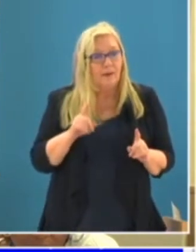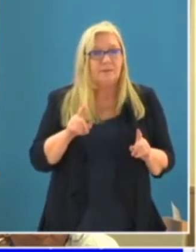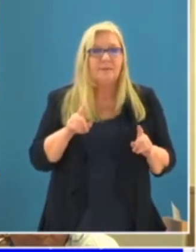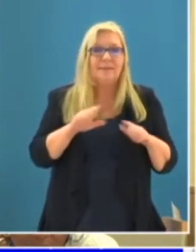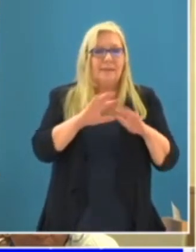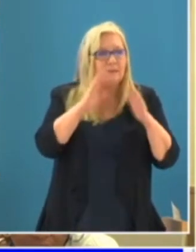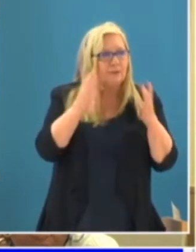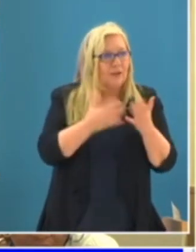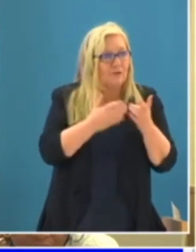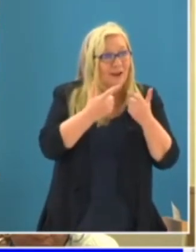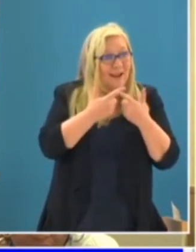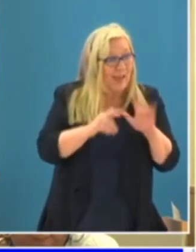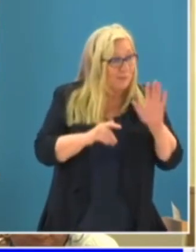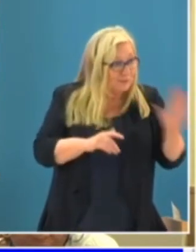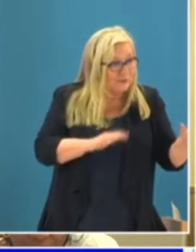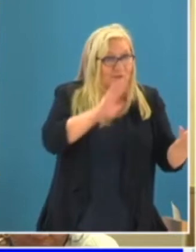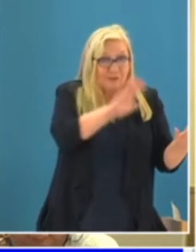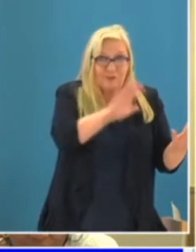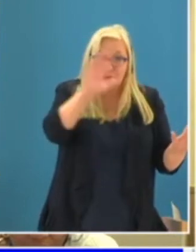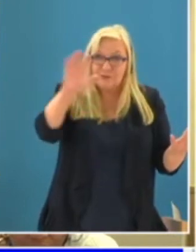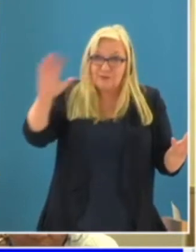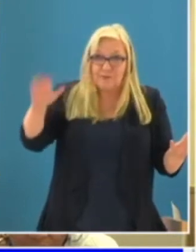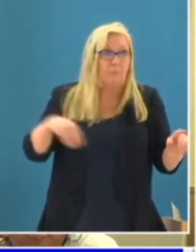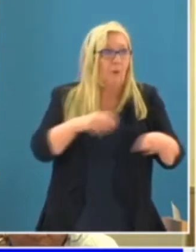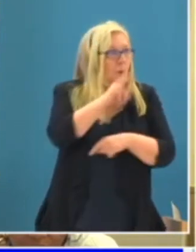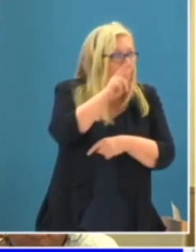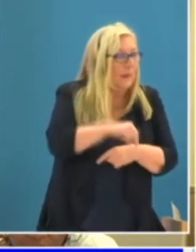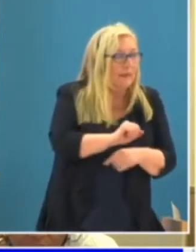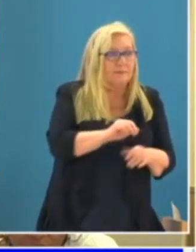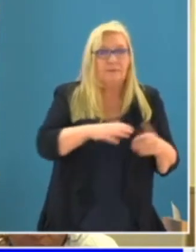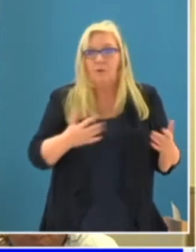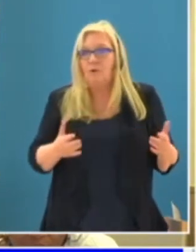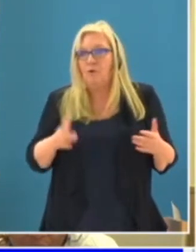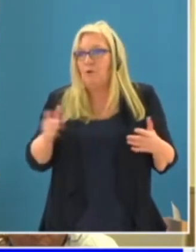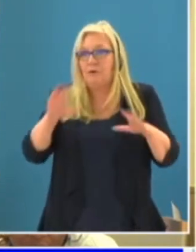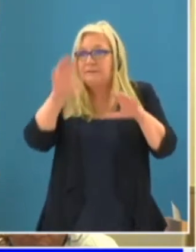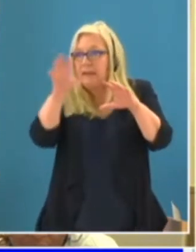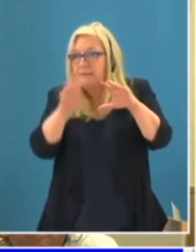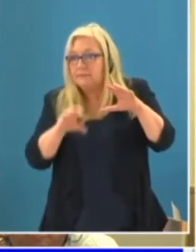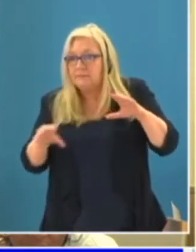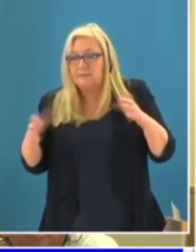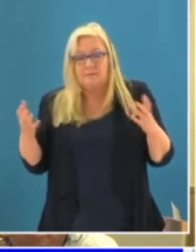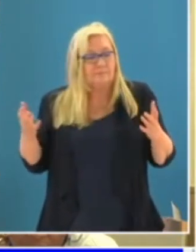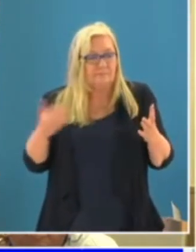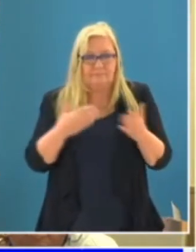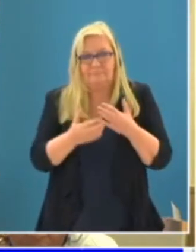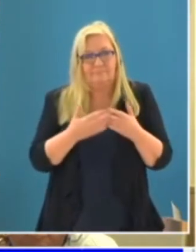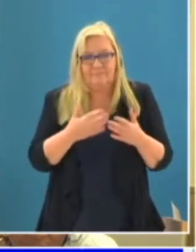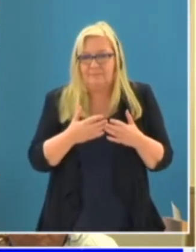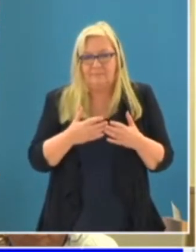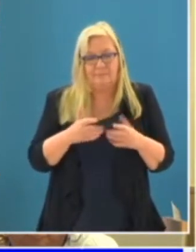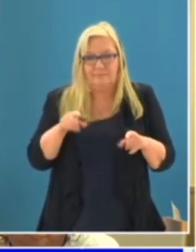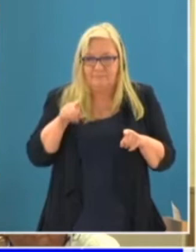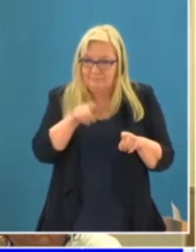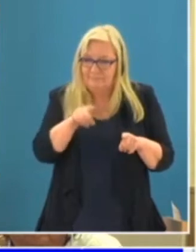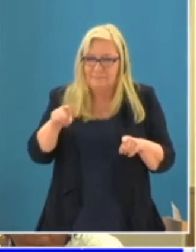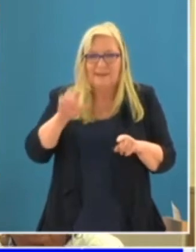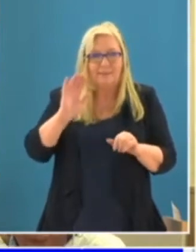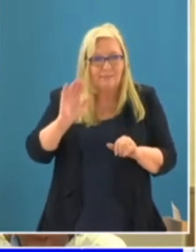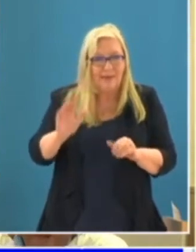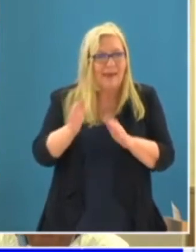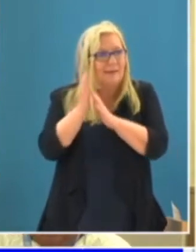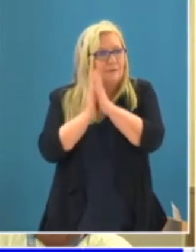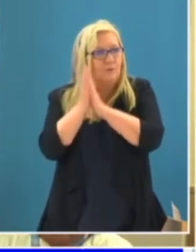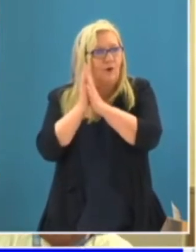concepts on sustainable development, whether at the UN or in the States, is expressive of one or at most two civilizations, their historical